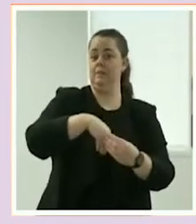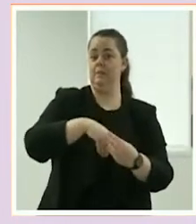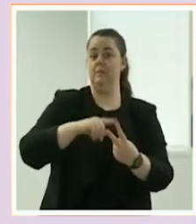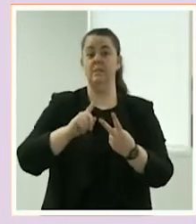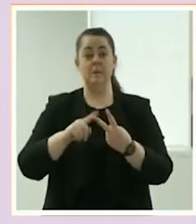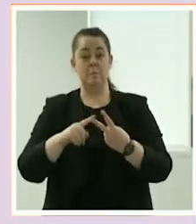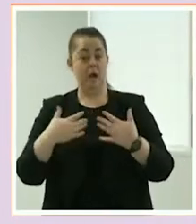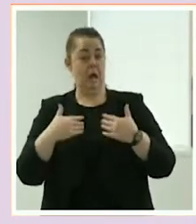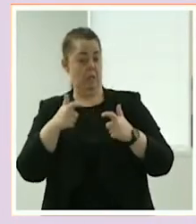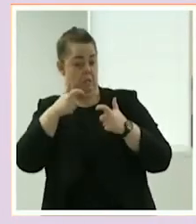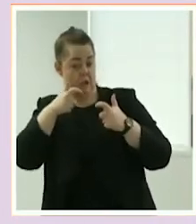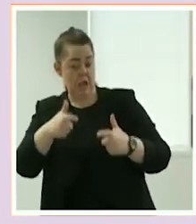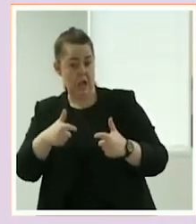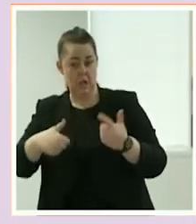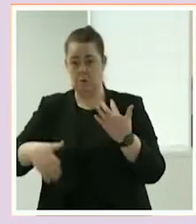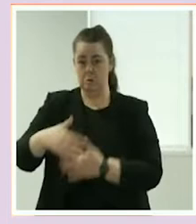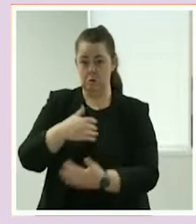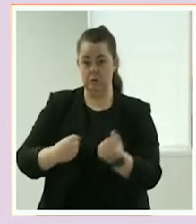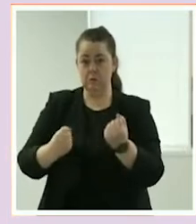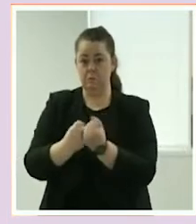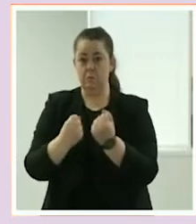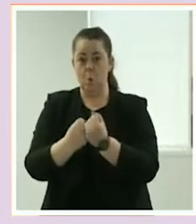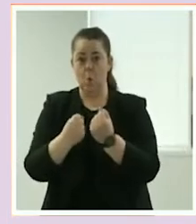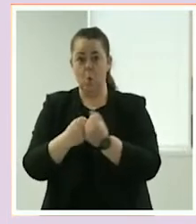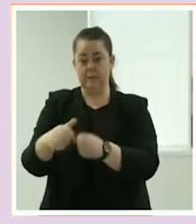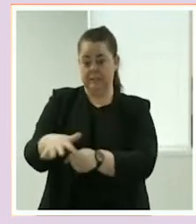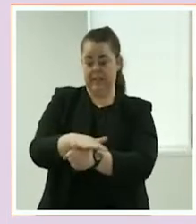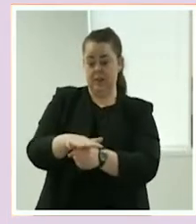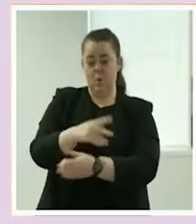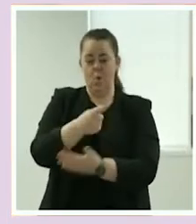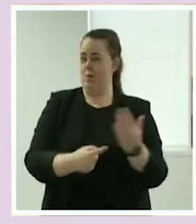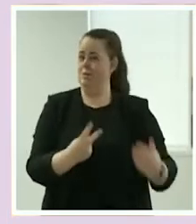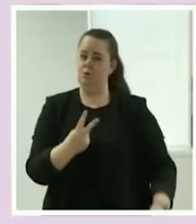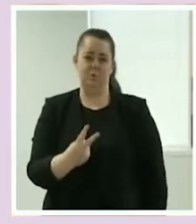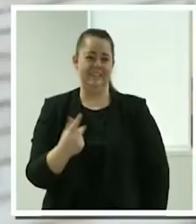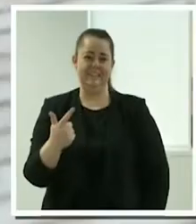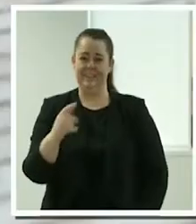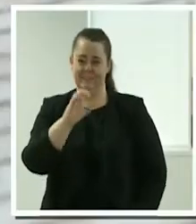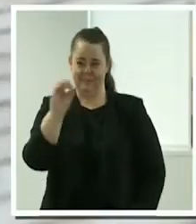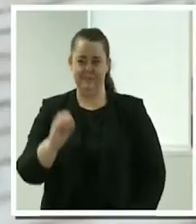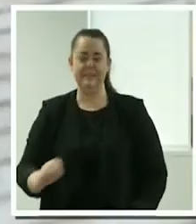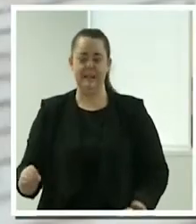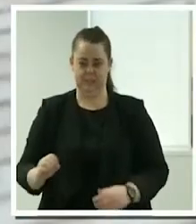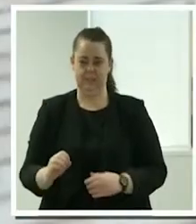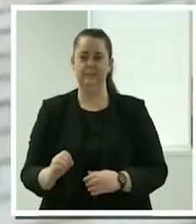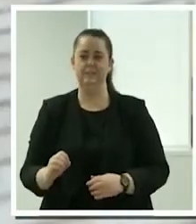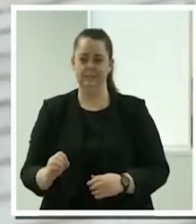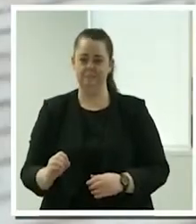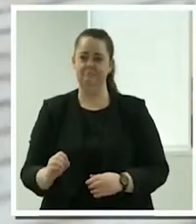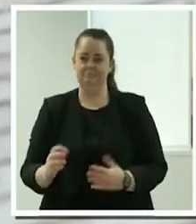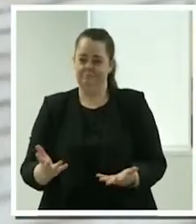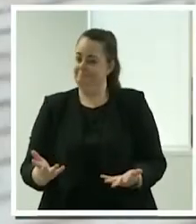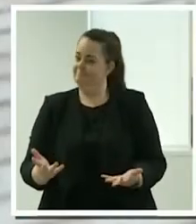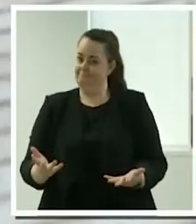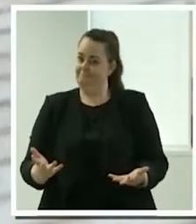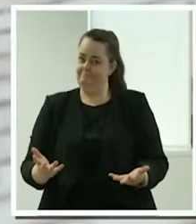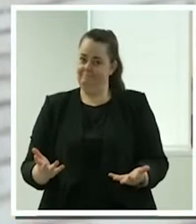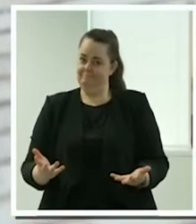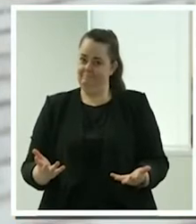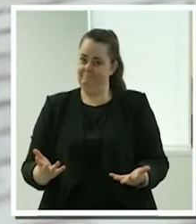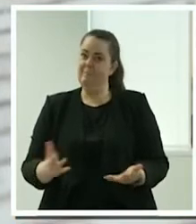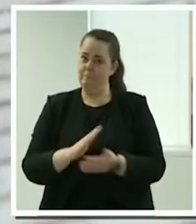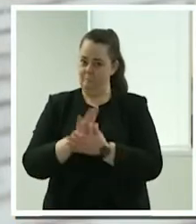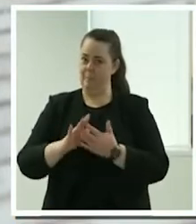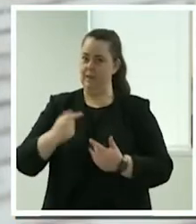social support sector, they only represent 27%. And this is an opportunity. At Mabel, we regularly meet